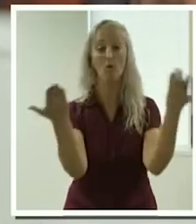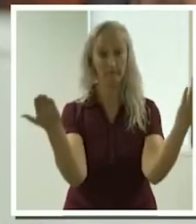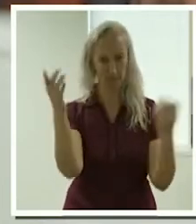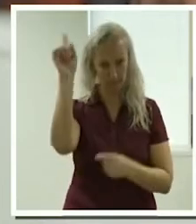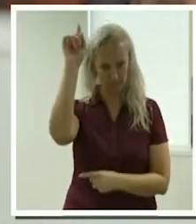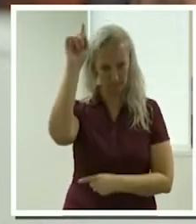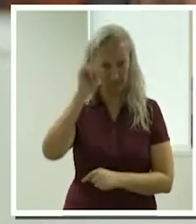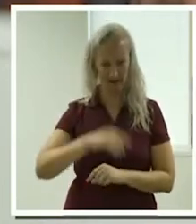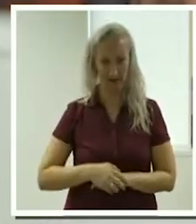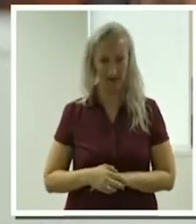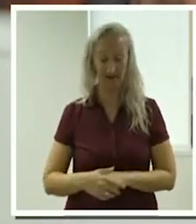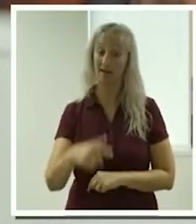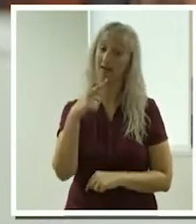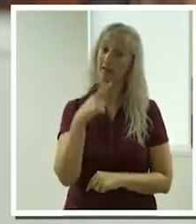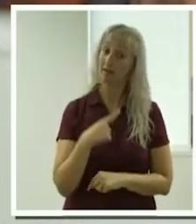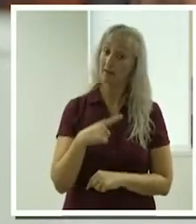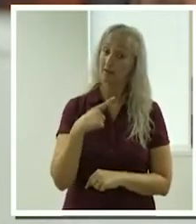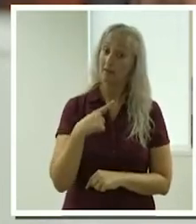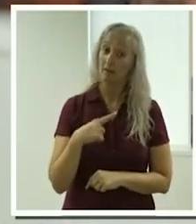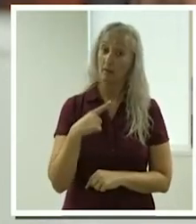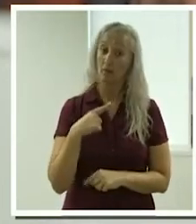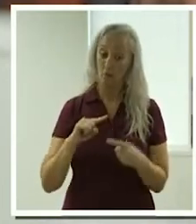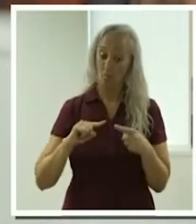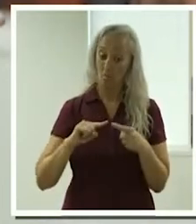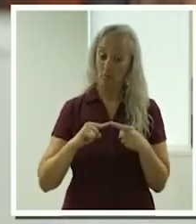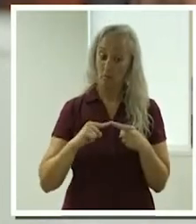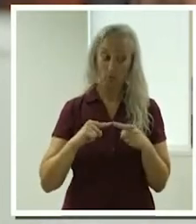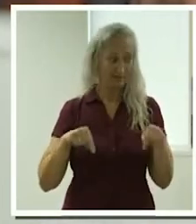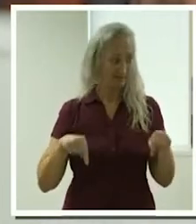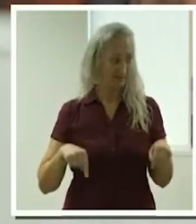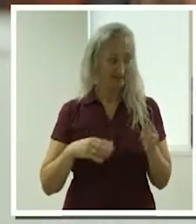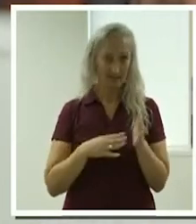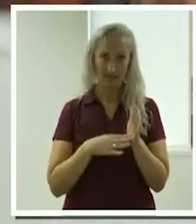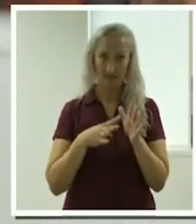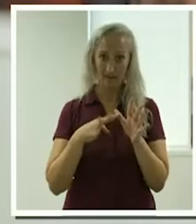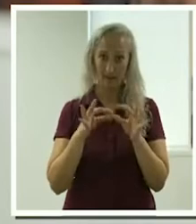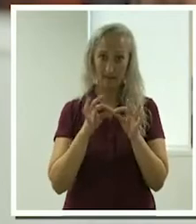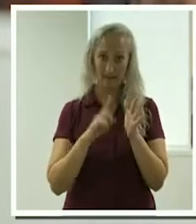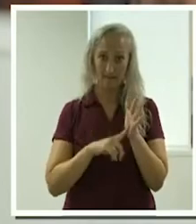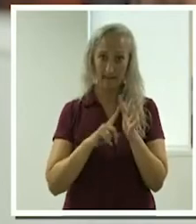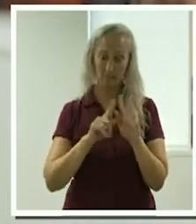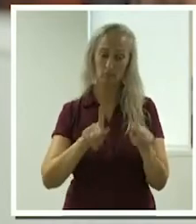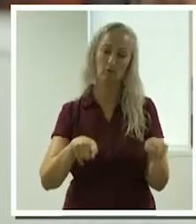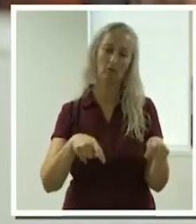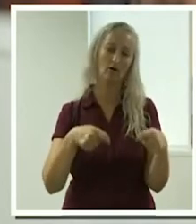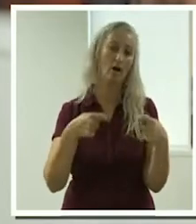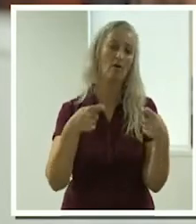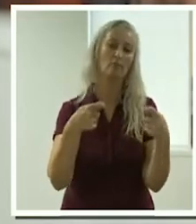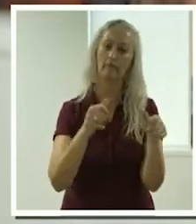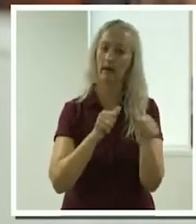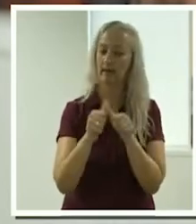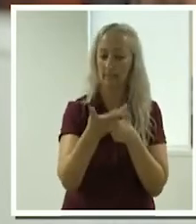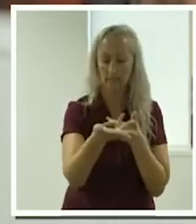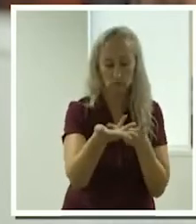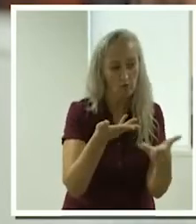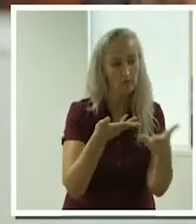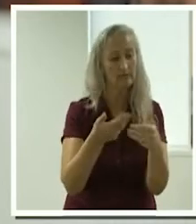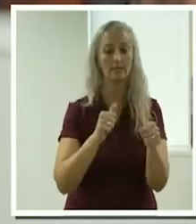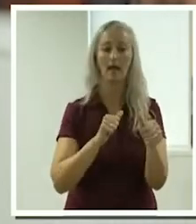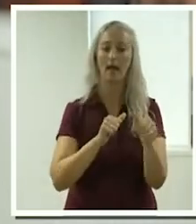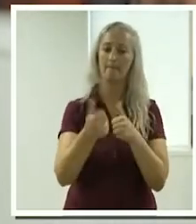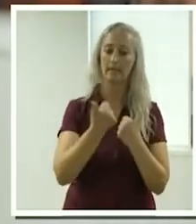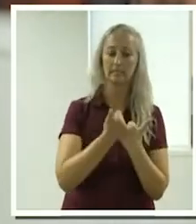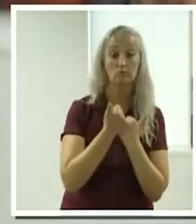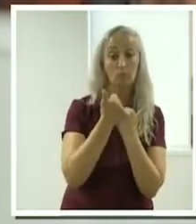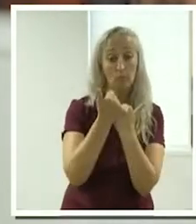Because the point of Mabel, as Peter said, about providing better services, better support to